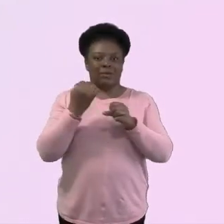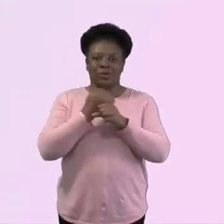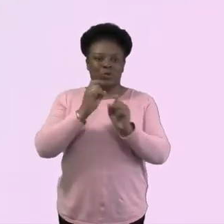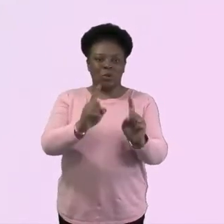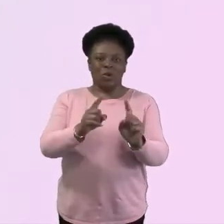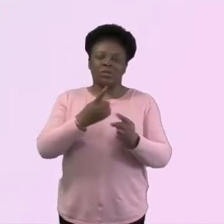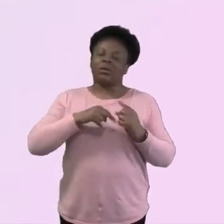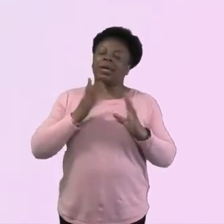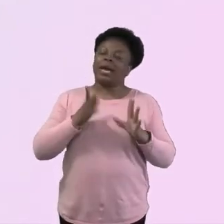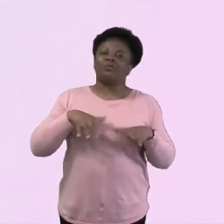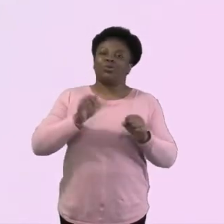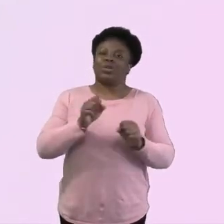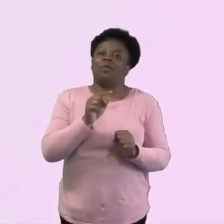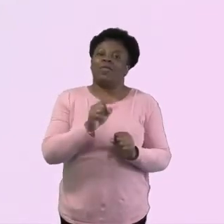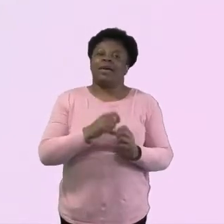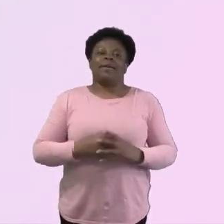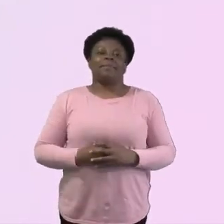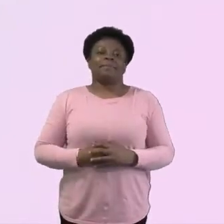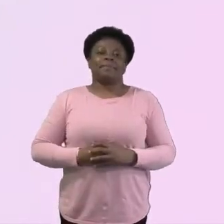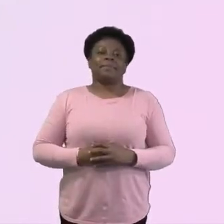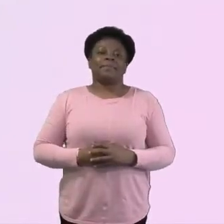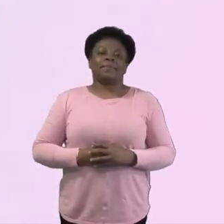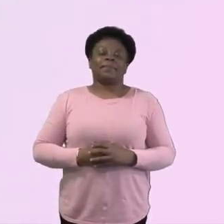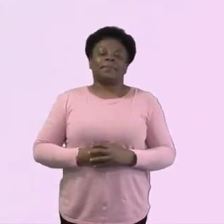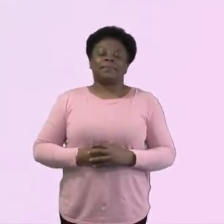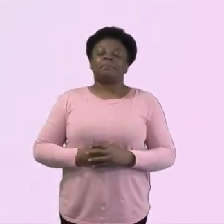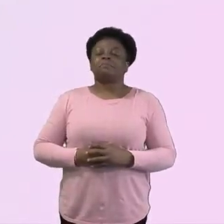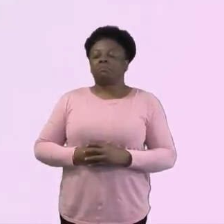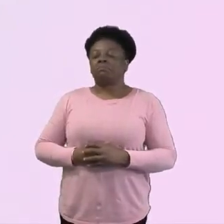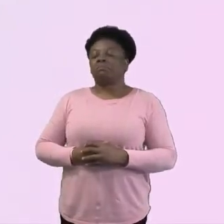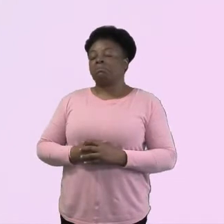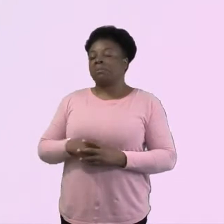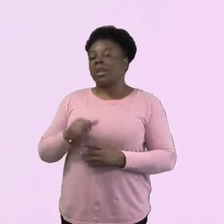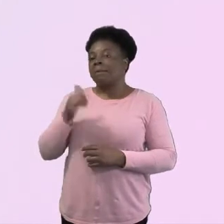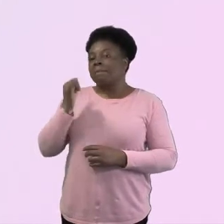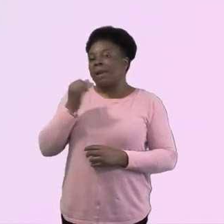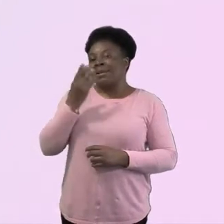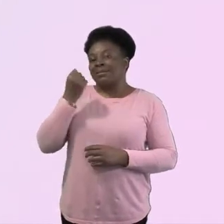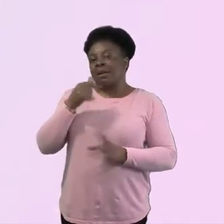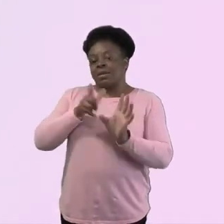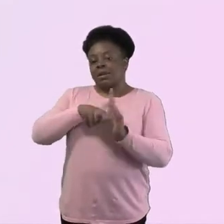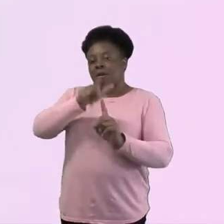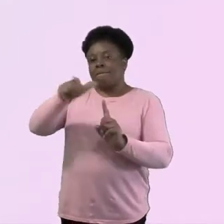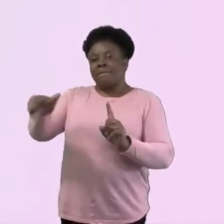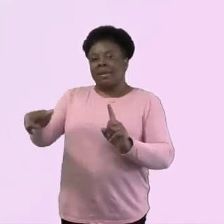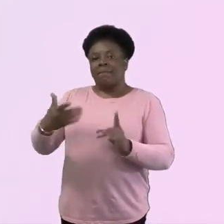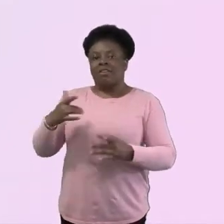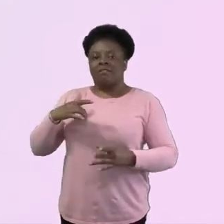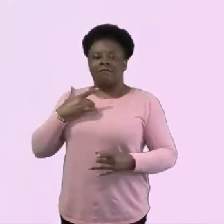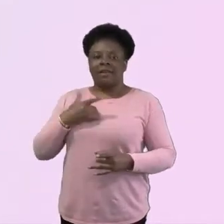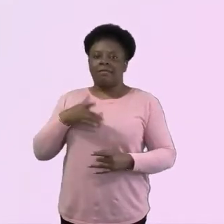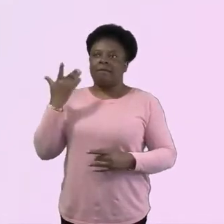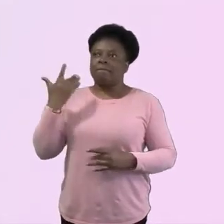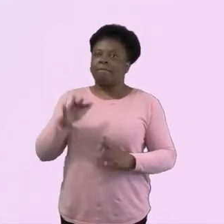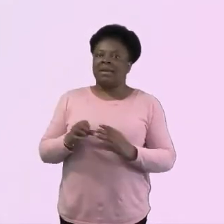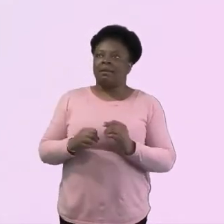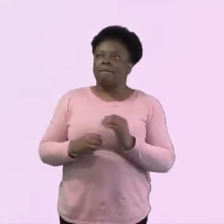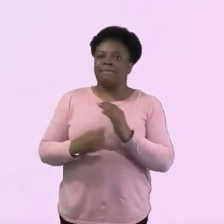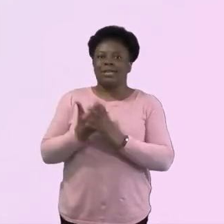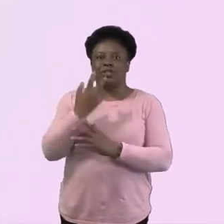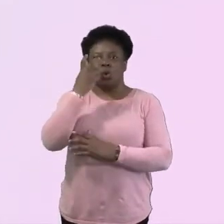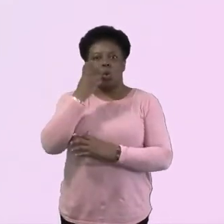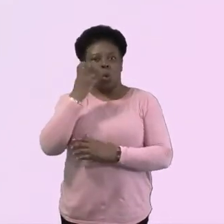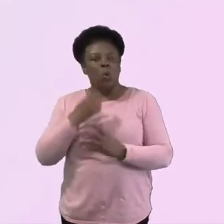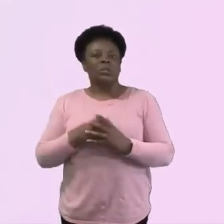have maybe lost some of their youth, their young people, and they've got reduced numbers